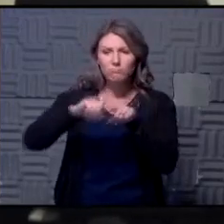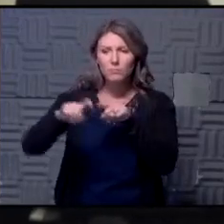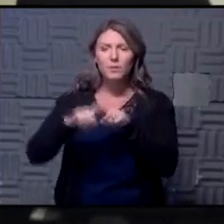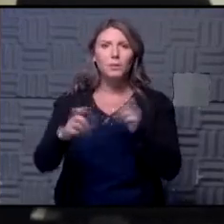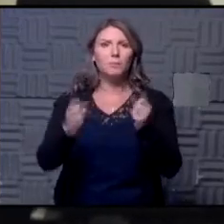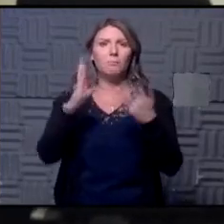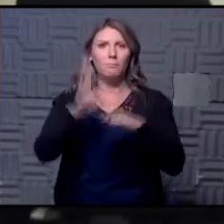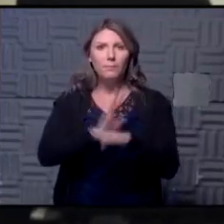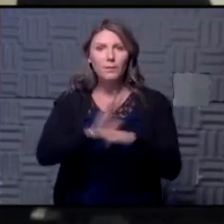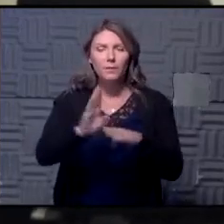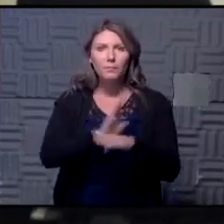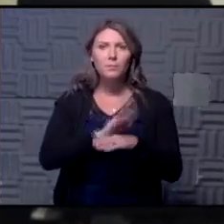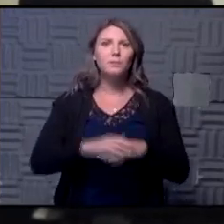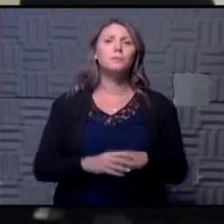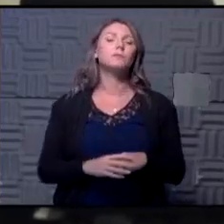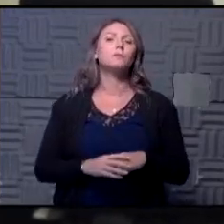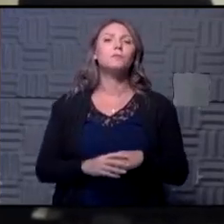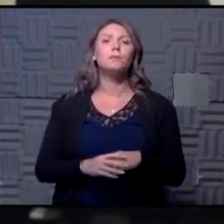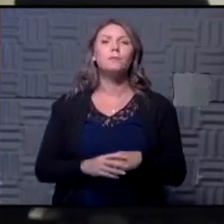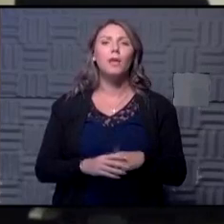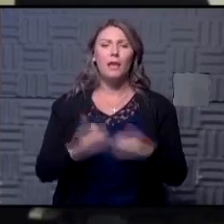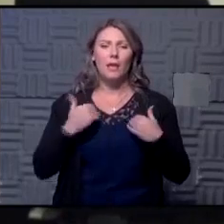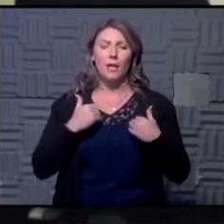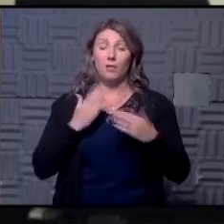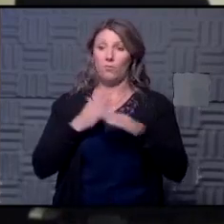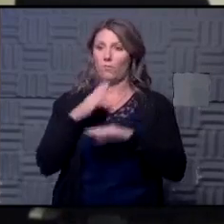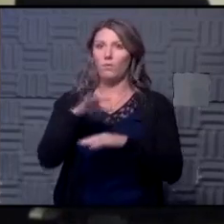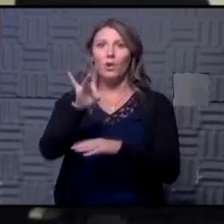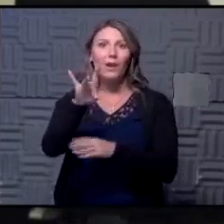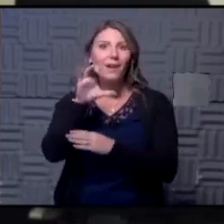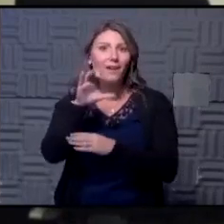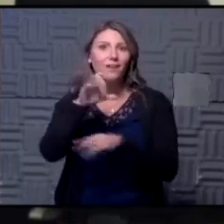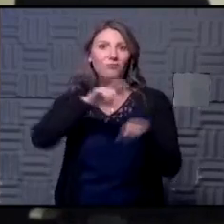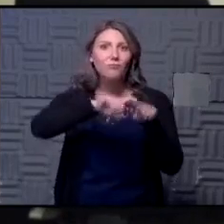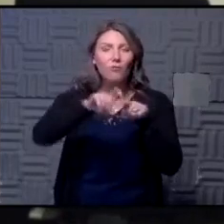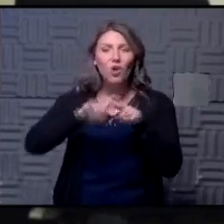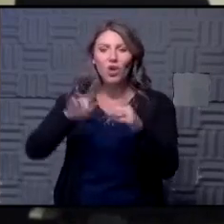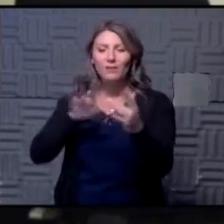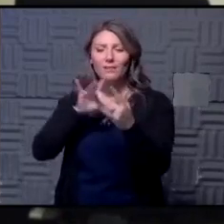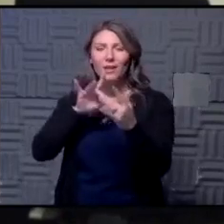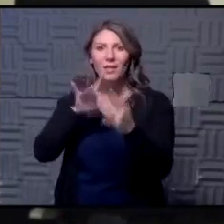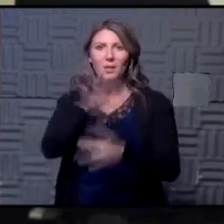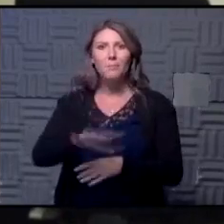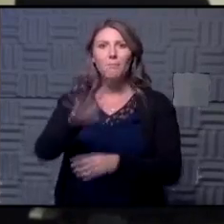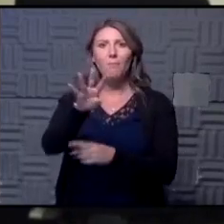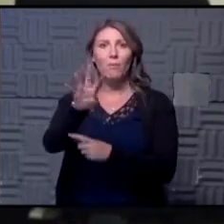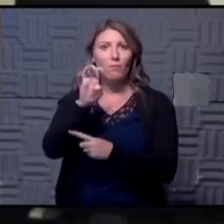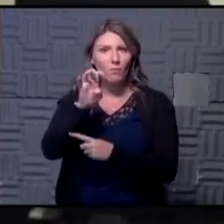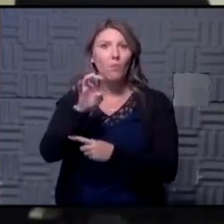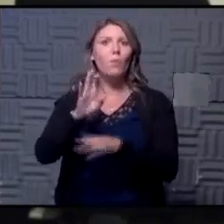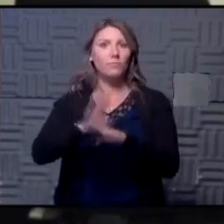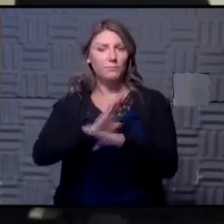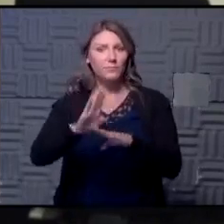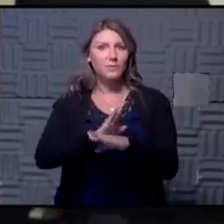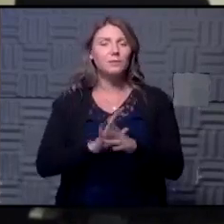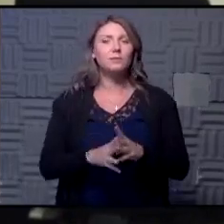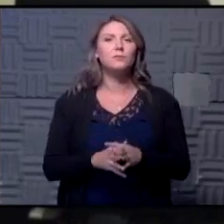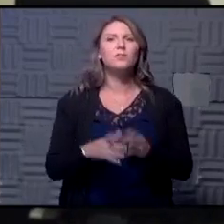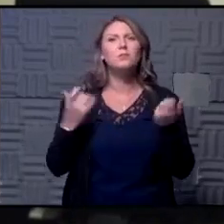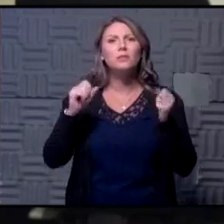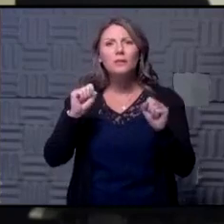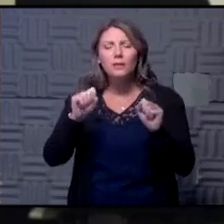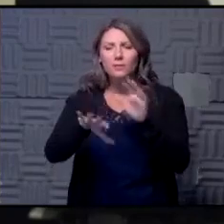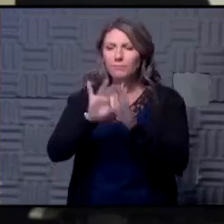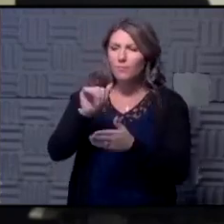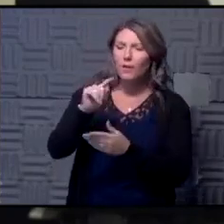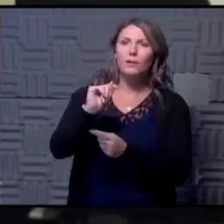of our businesses we made over 800 calls made contact with about 400 companies and just trying to find